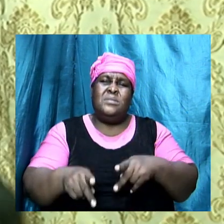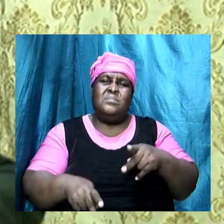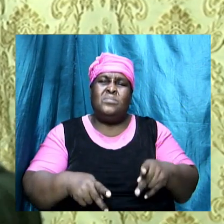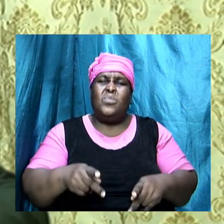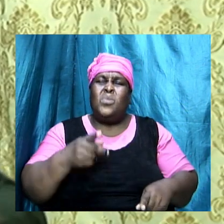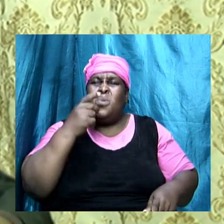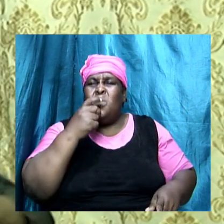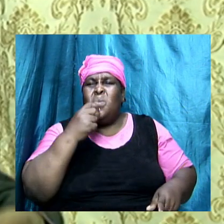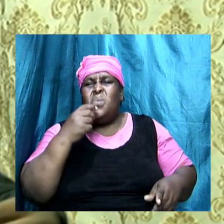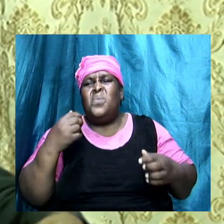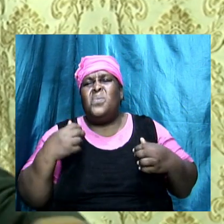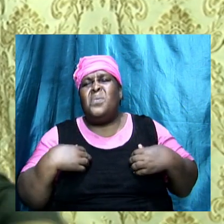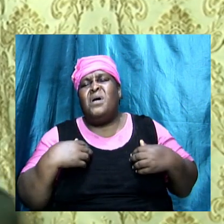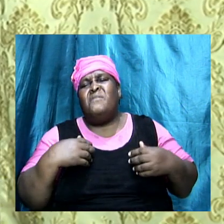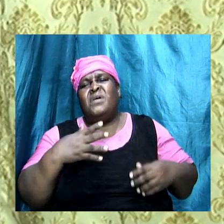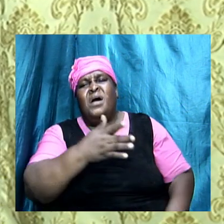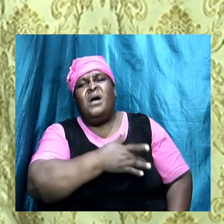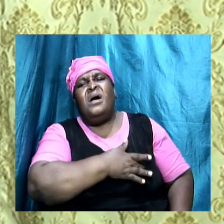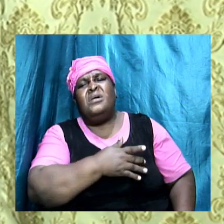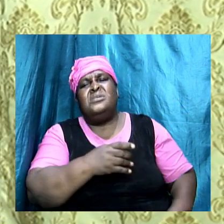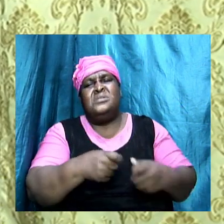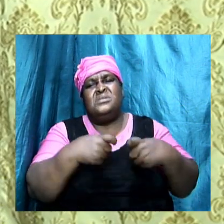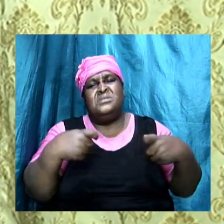who have a heart to do the wrong thing